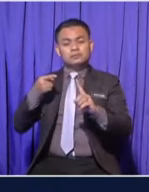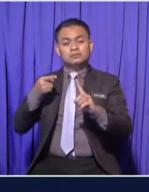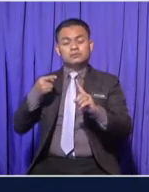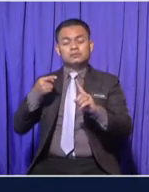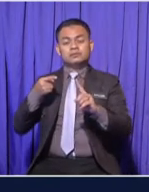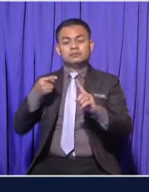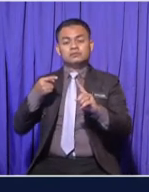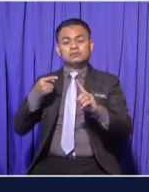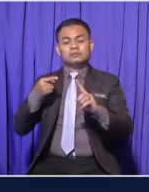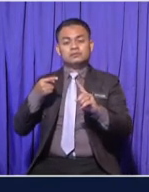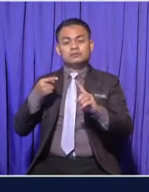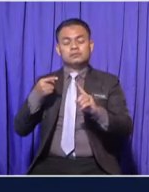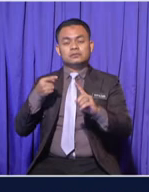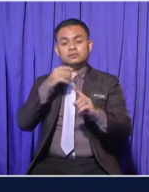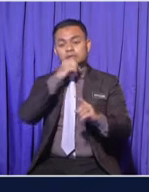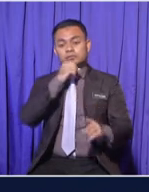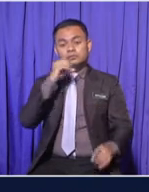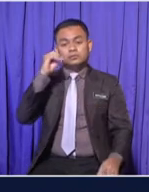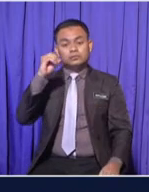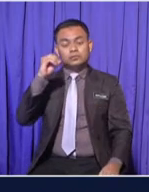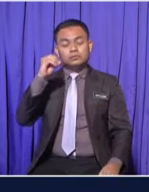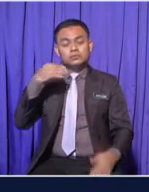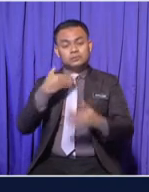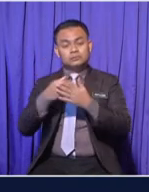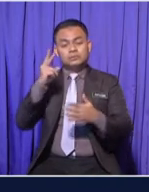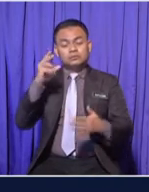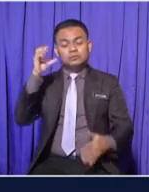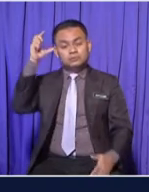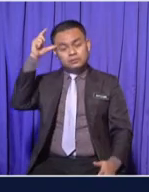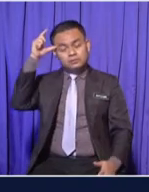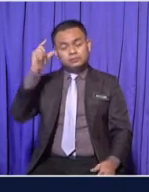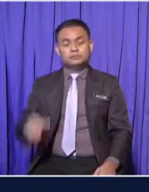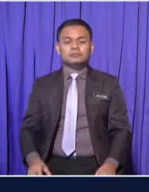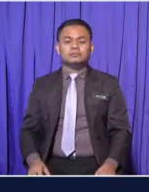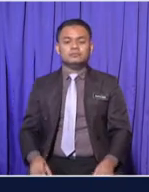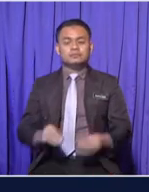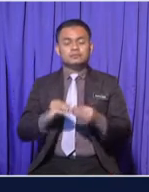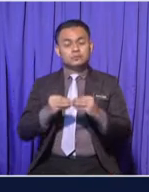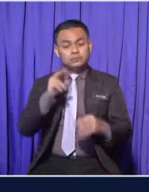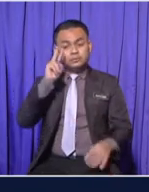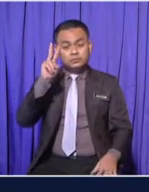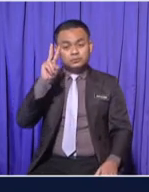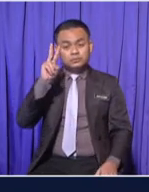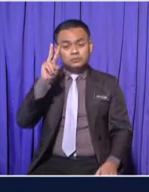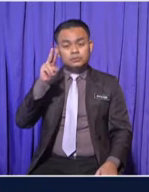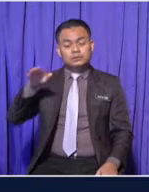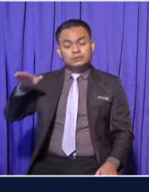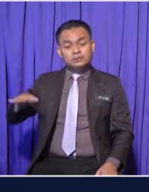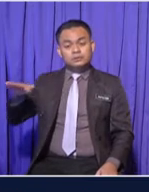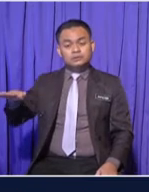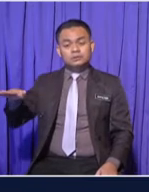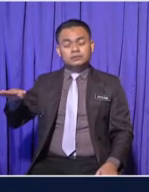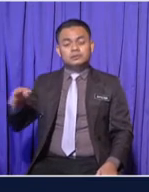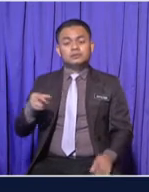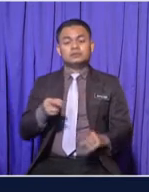months to 12 months old Second, come the child stage where they start